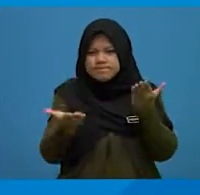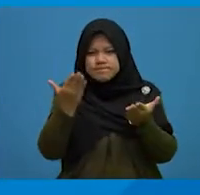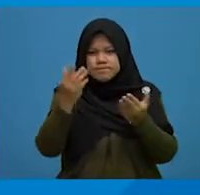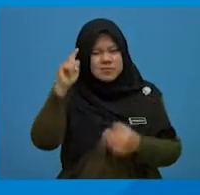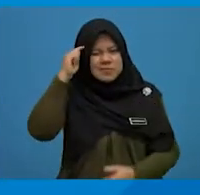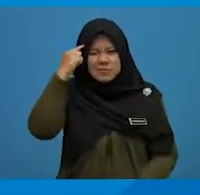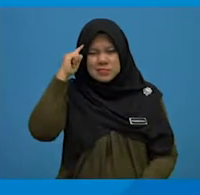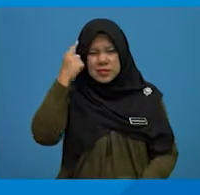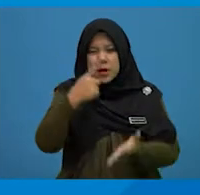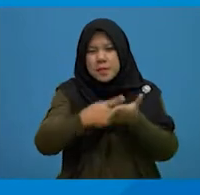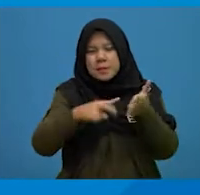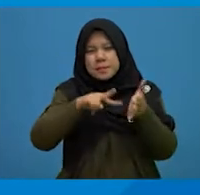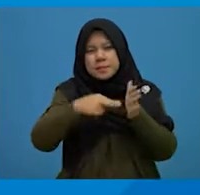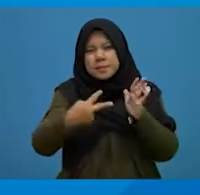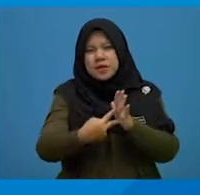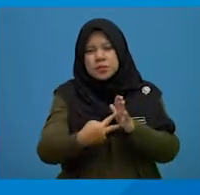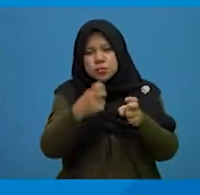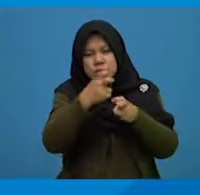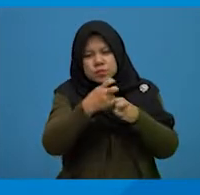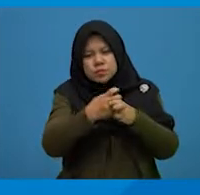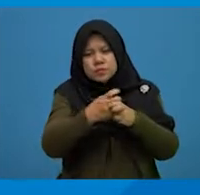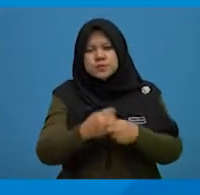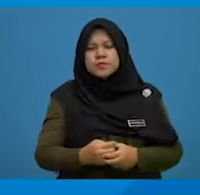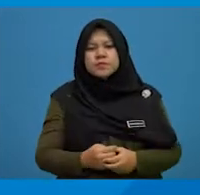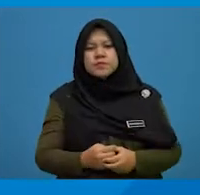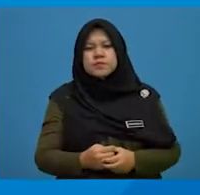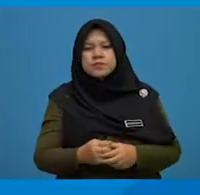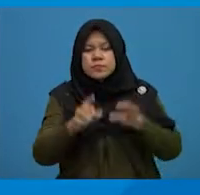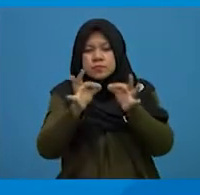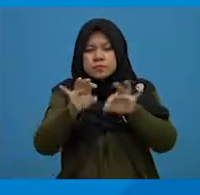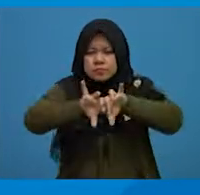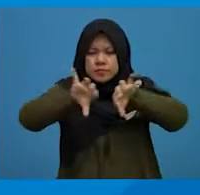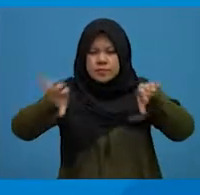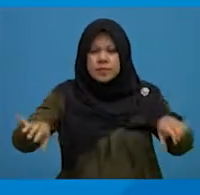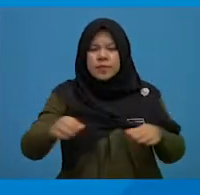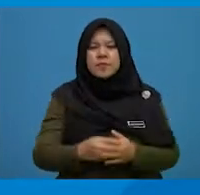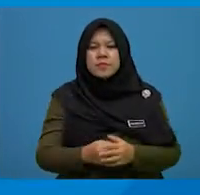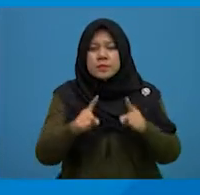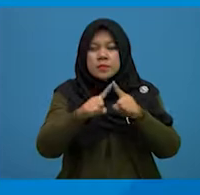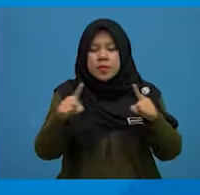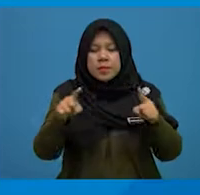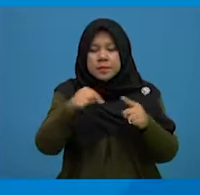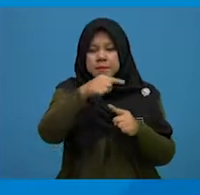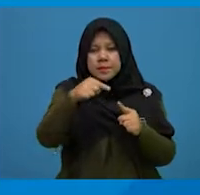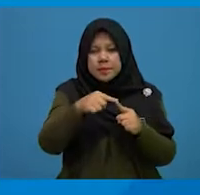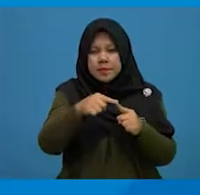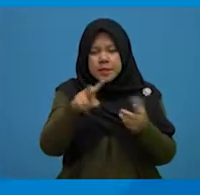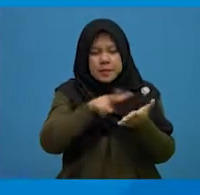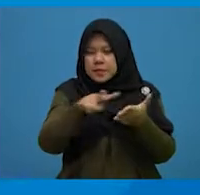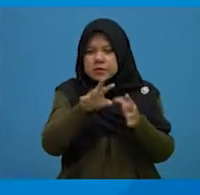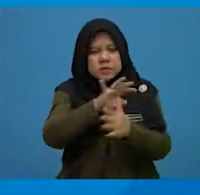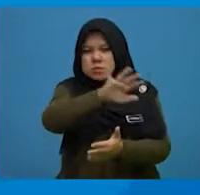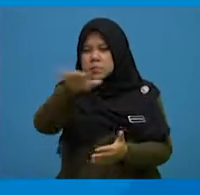guess the meaning of a difficult word in isolation. But when you read the whole